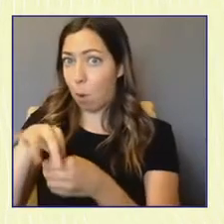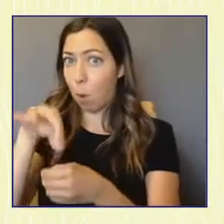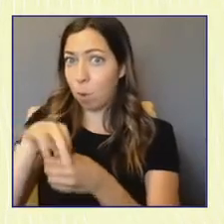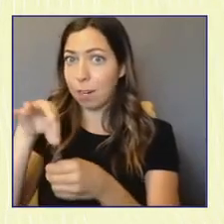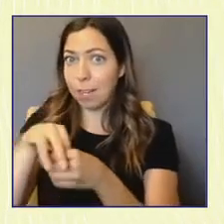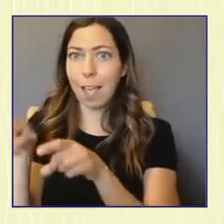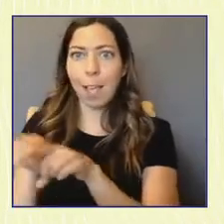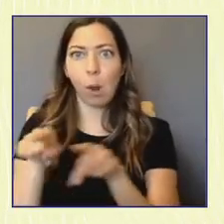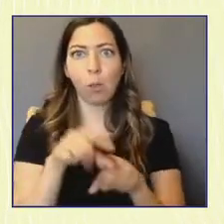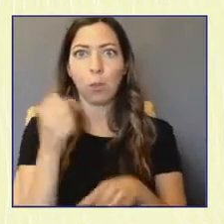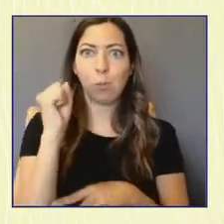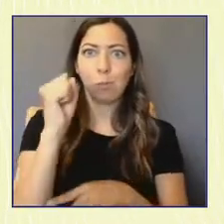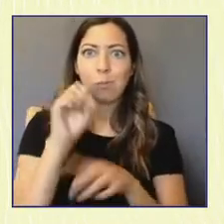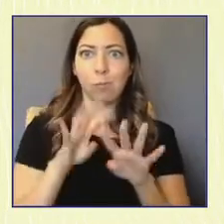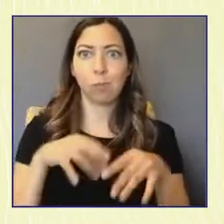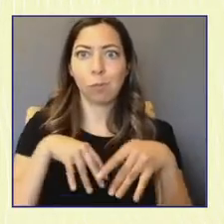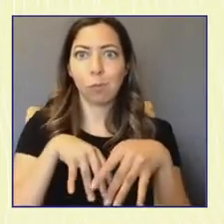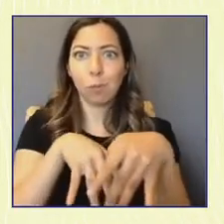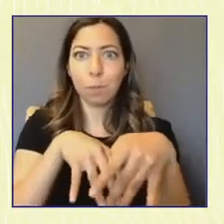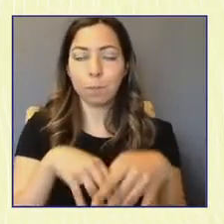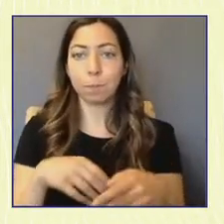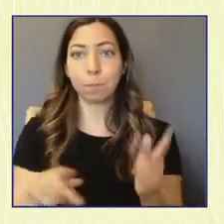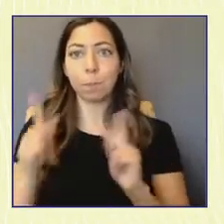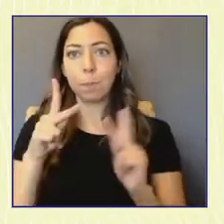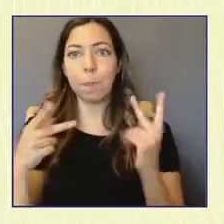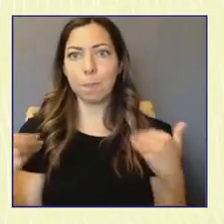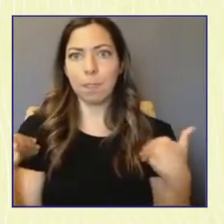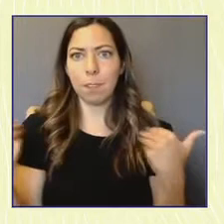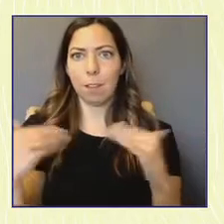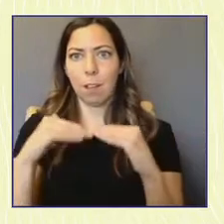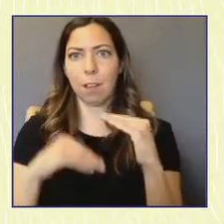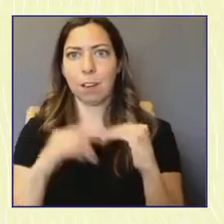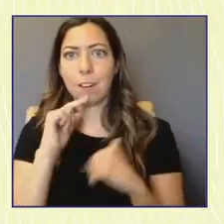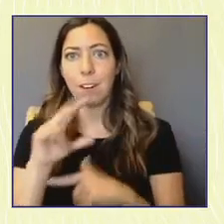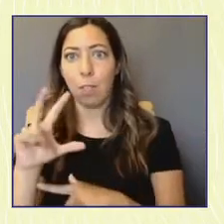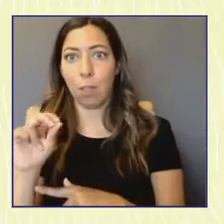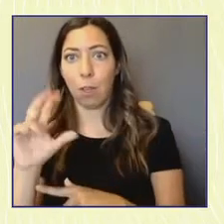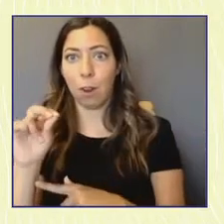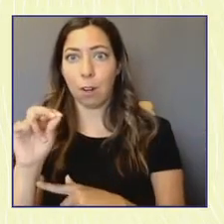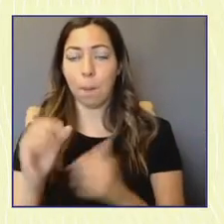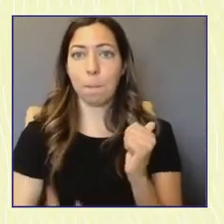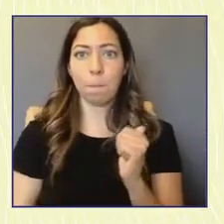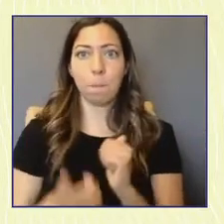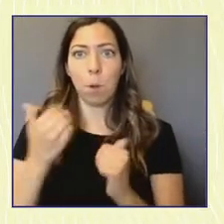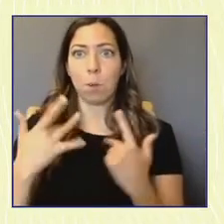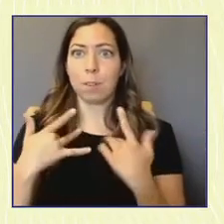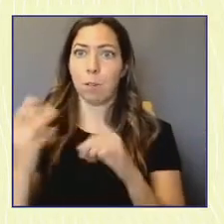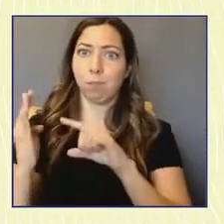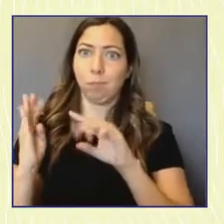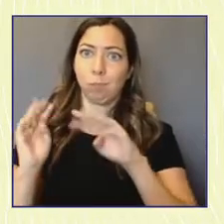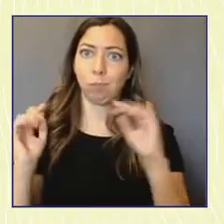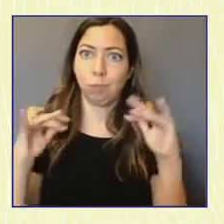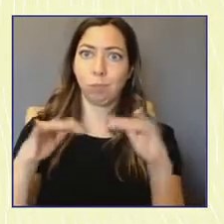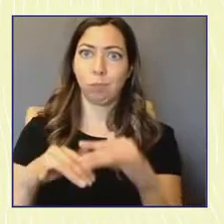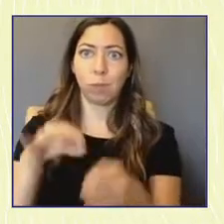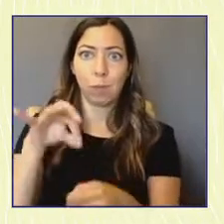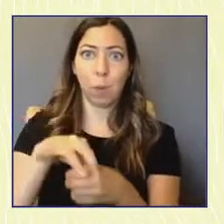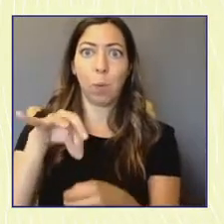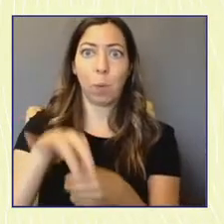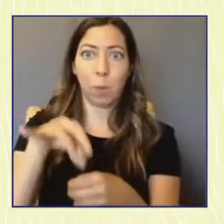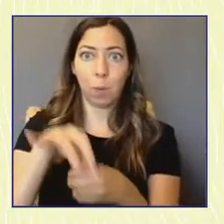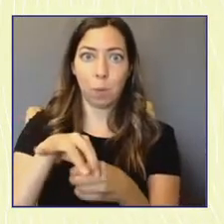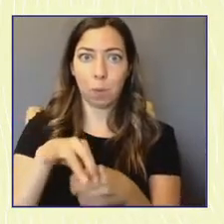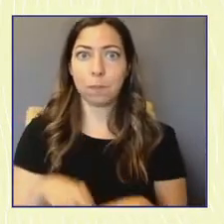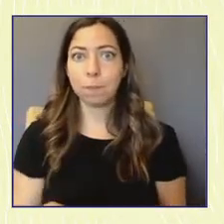young people under age 30 had their highest voter turnout rate since the passage of the 26th Amendment. Half of youth cast a